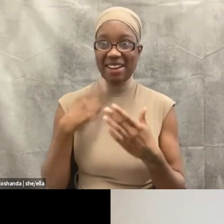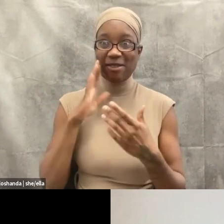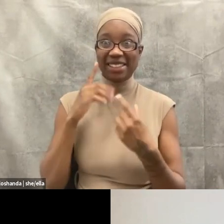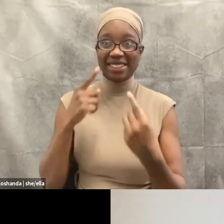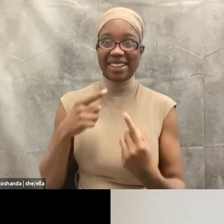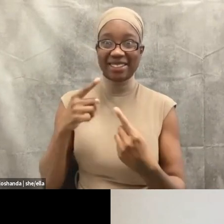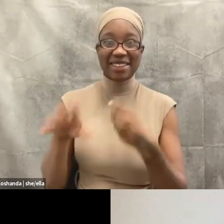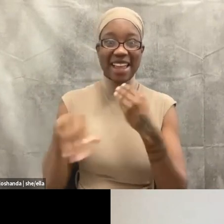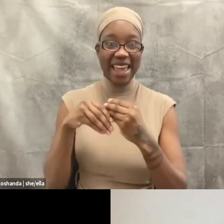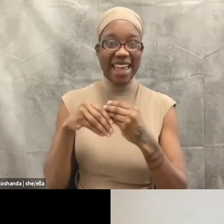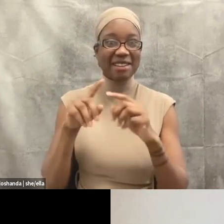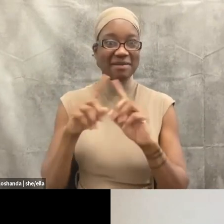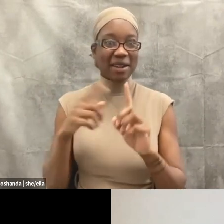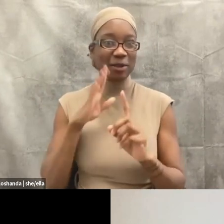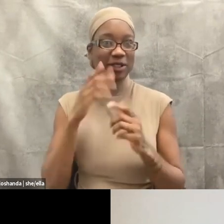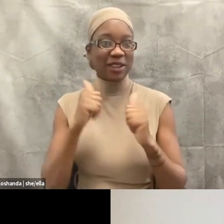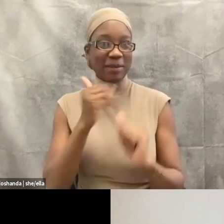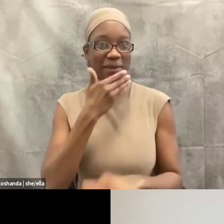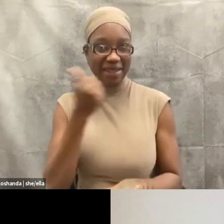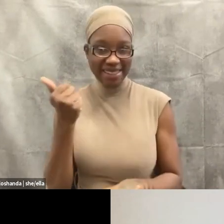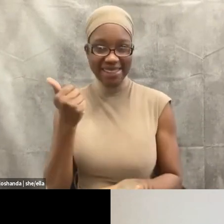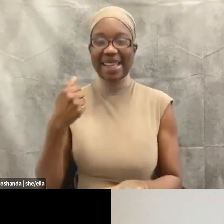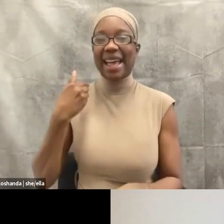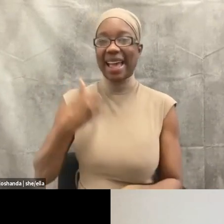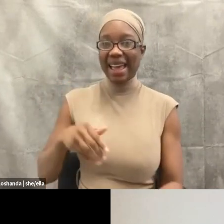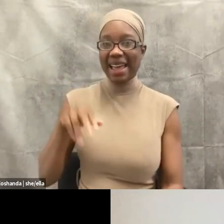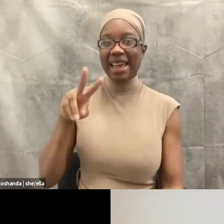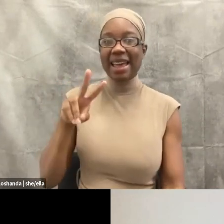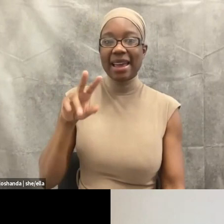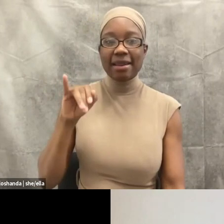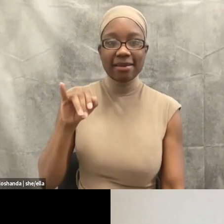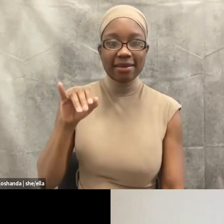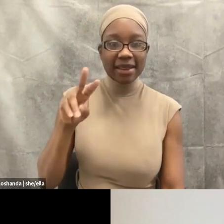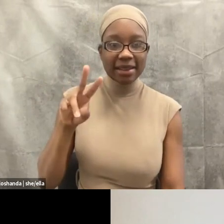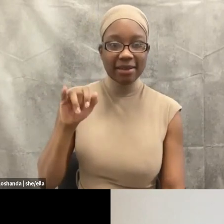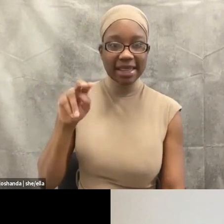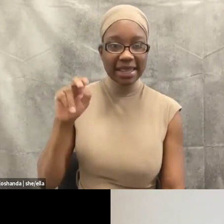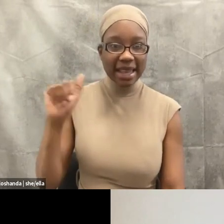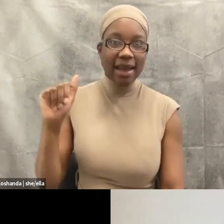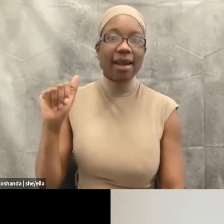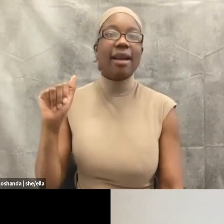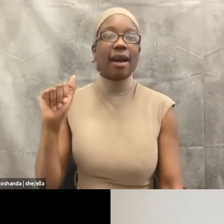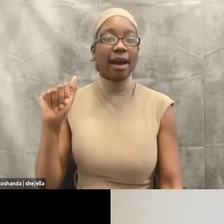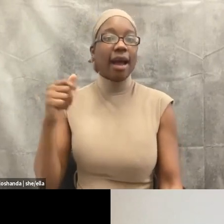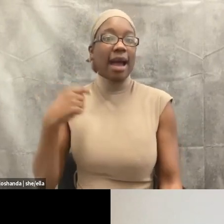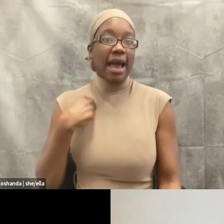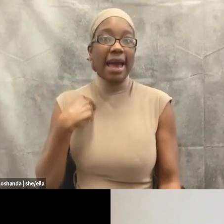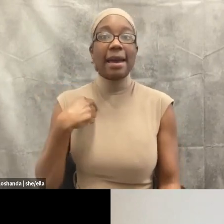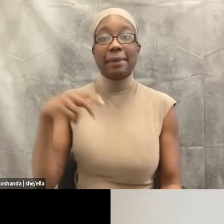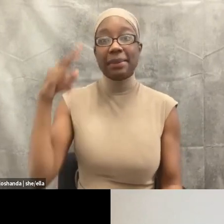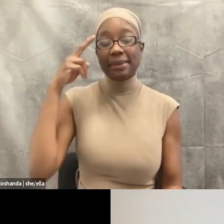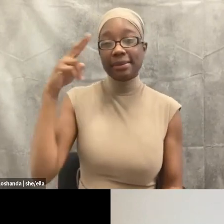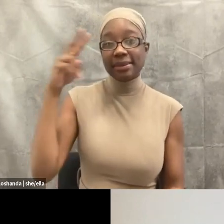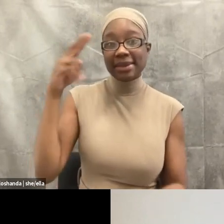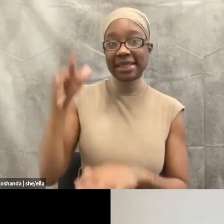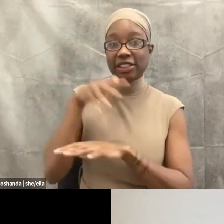best. My name is Vivian Guevara. I am a less richly pigmented indigenous Mexican woman. And I'm sitting on a lime green sofa